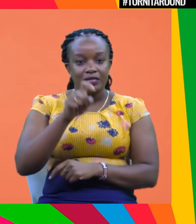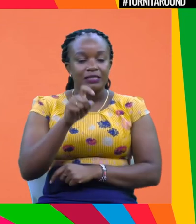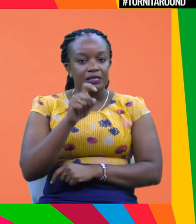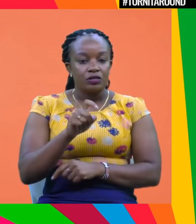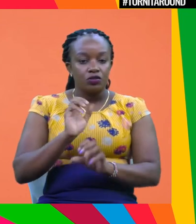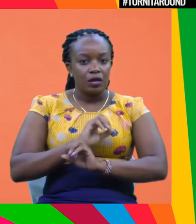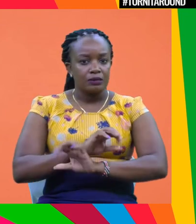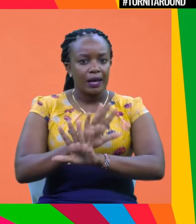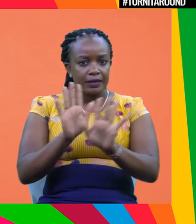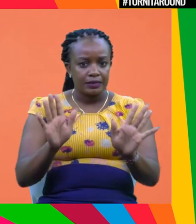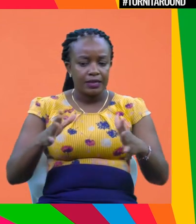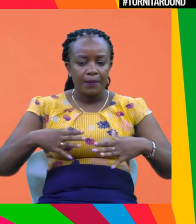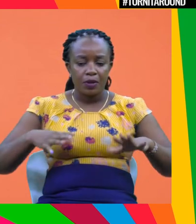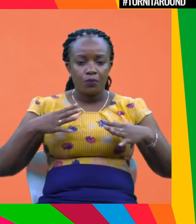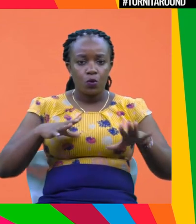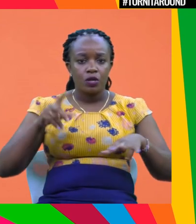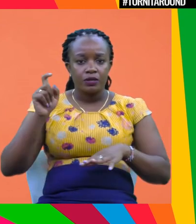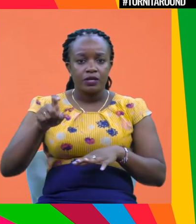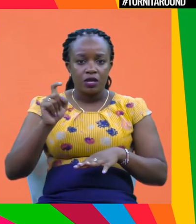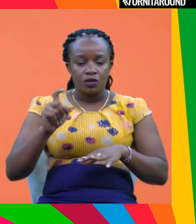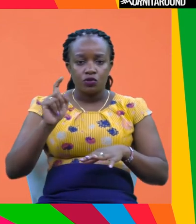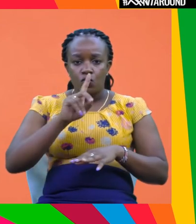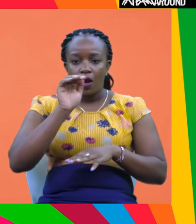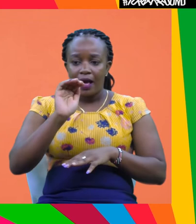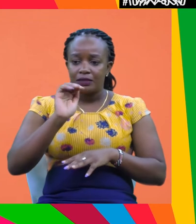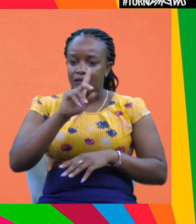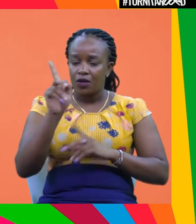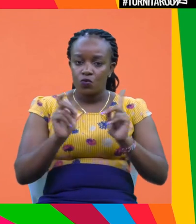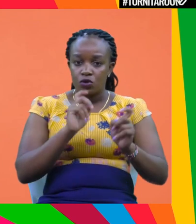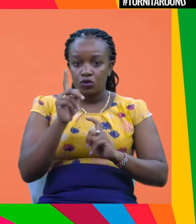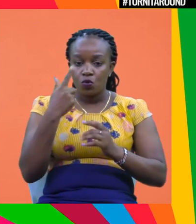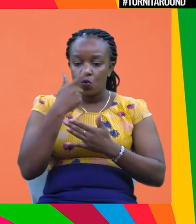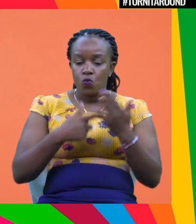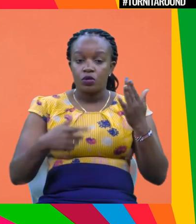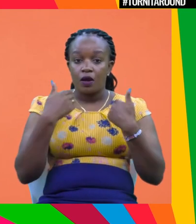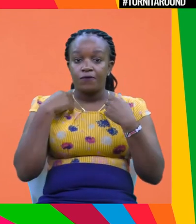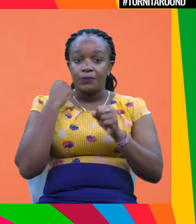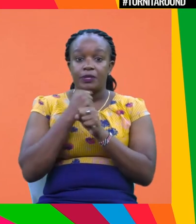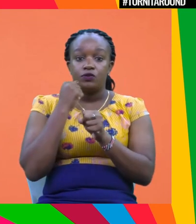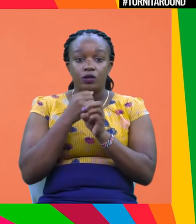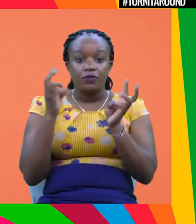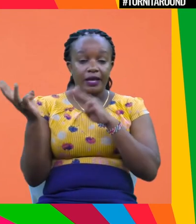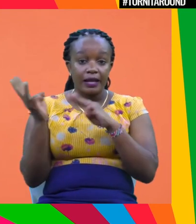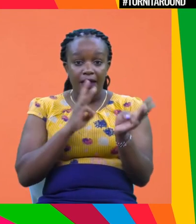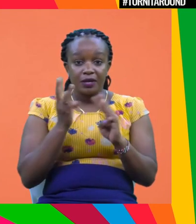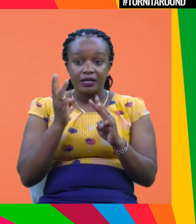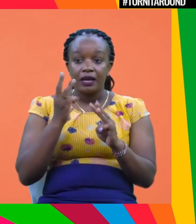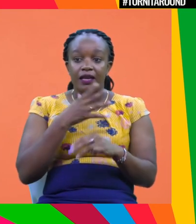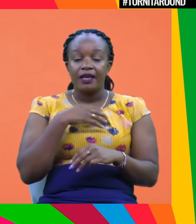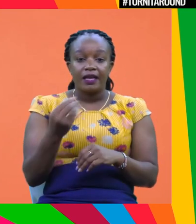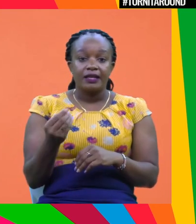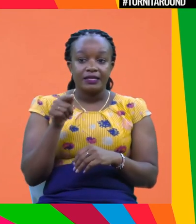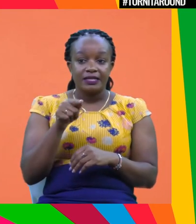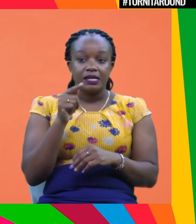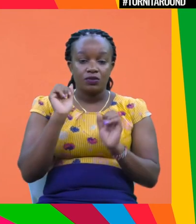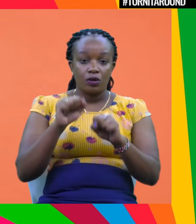transparency. I think people need to more often ask the question, what does this actually do for the climate or for the environment? And also, it